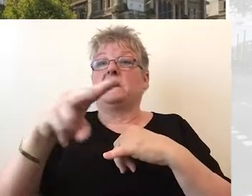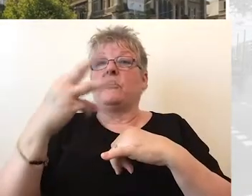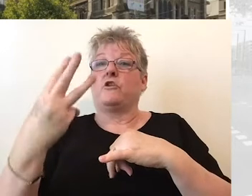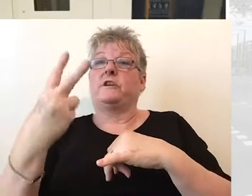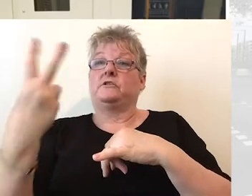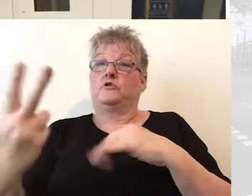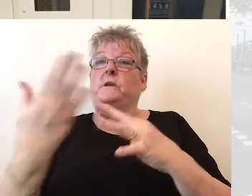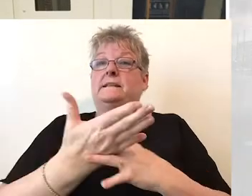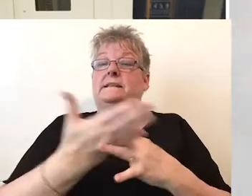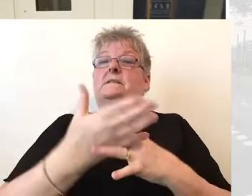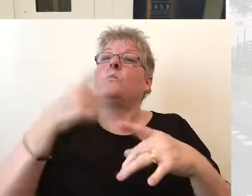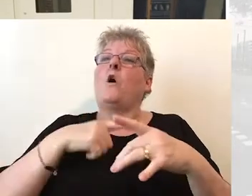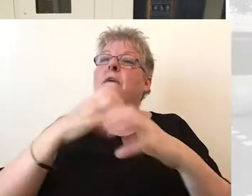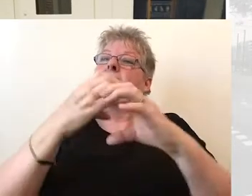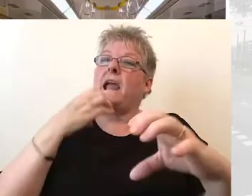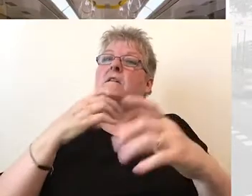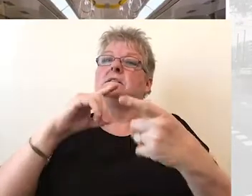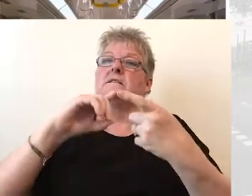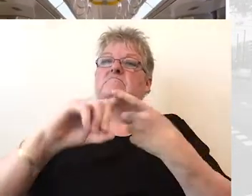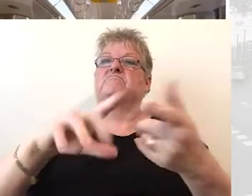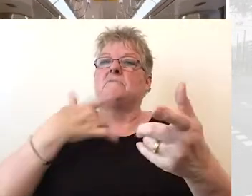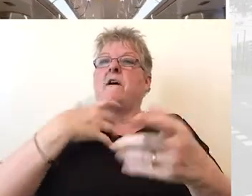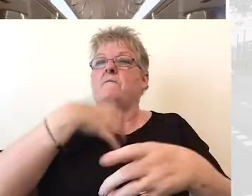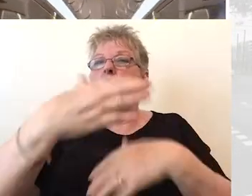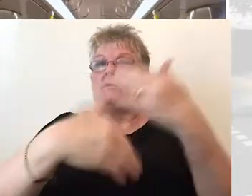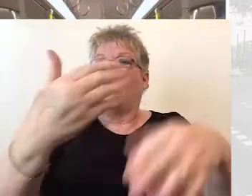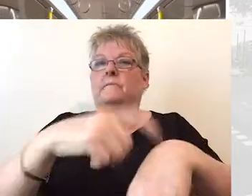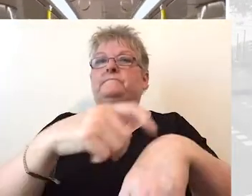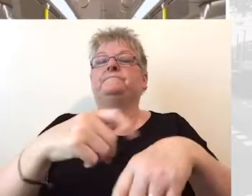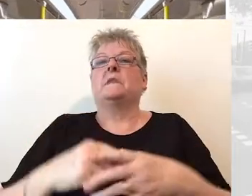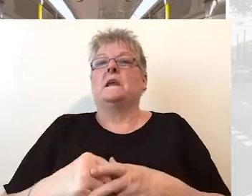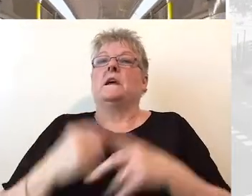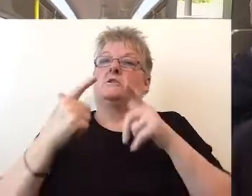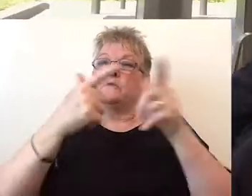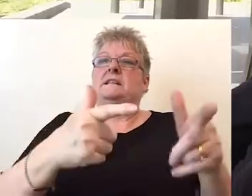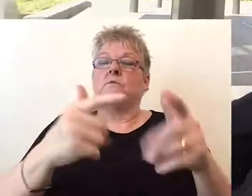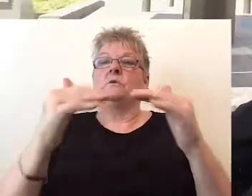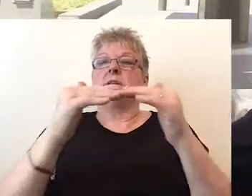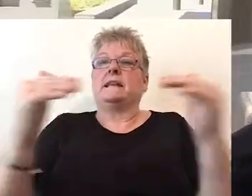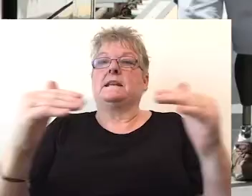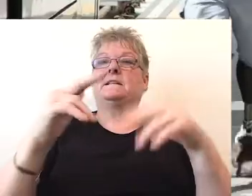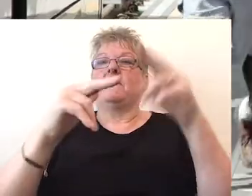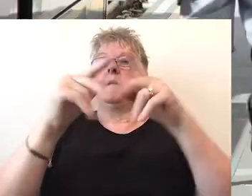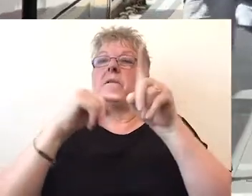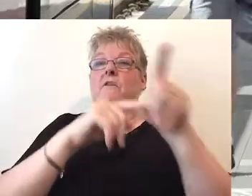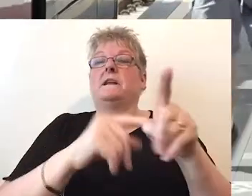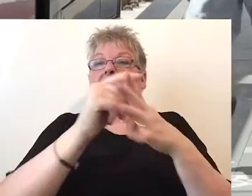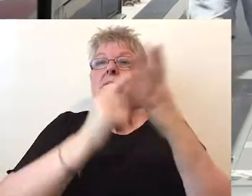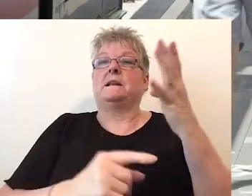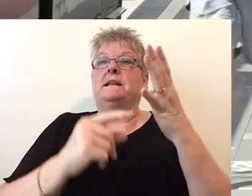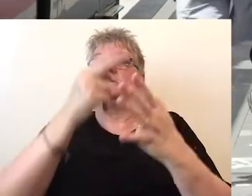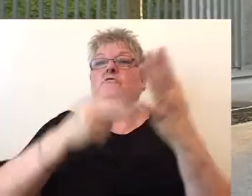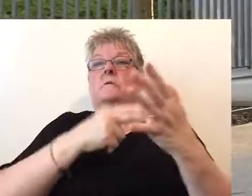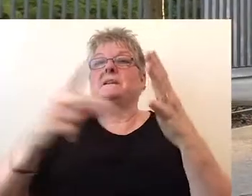2032 because their carriages have a longer life cycle. The transport standards were developed under the Disability